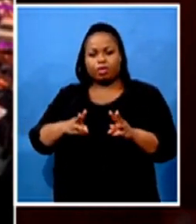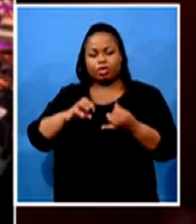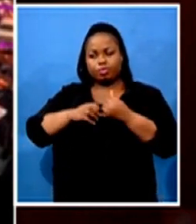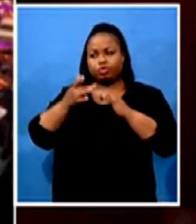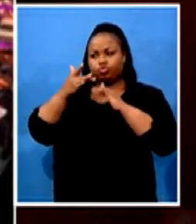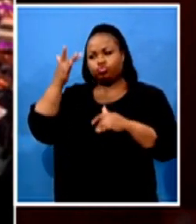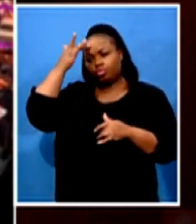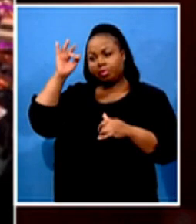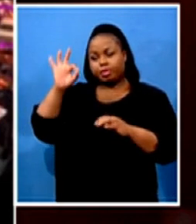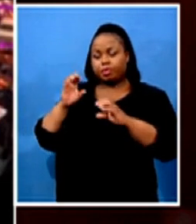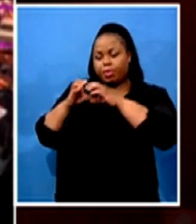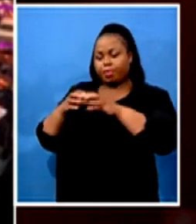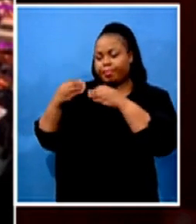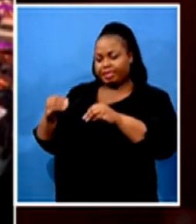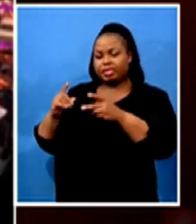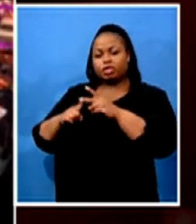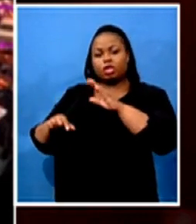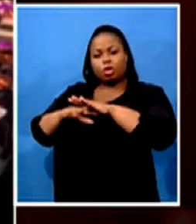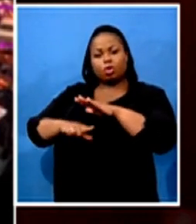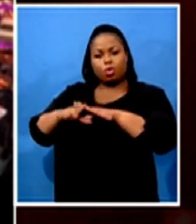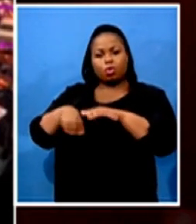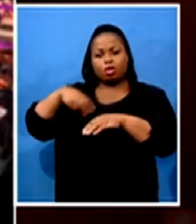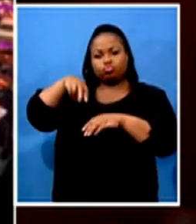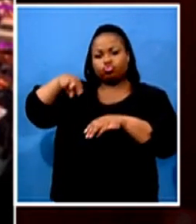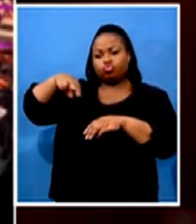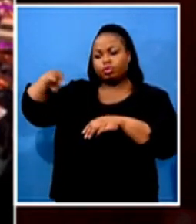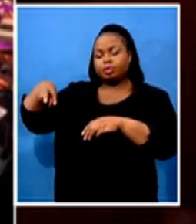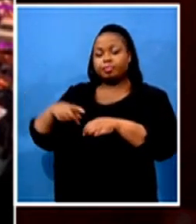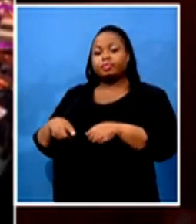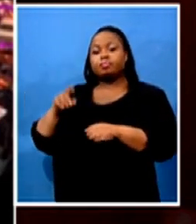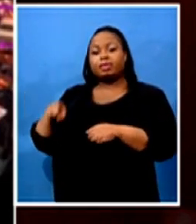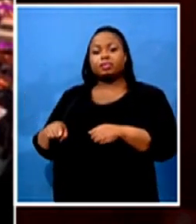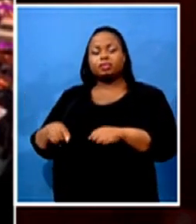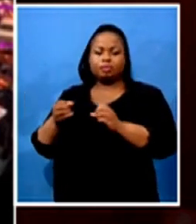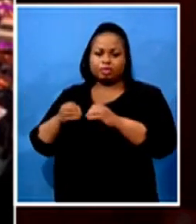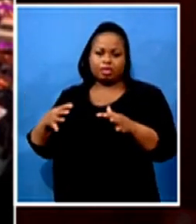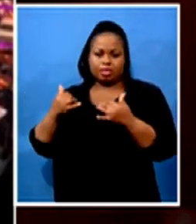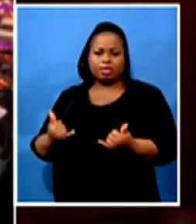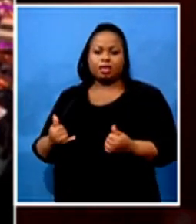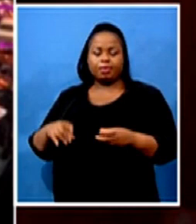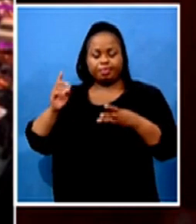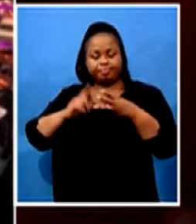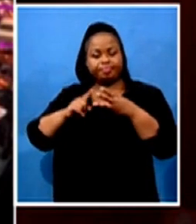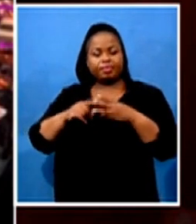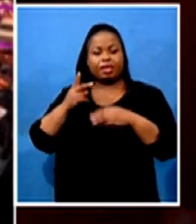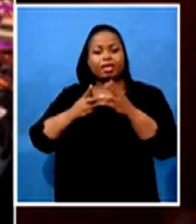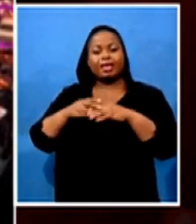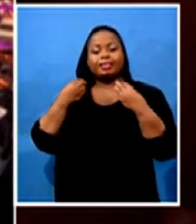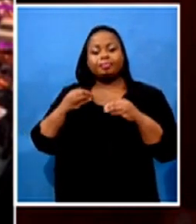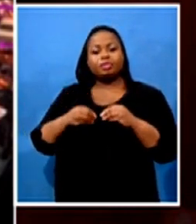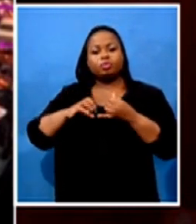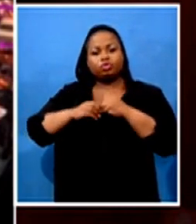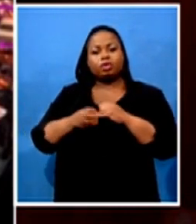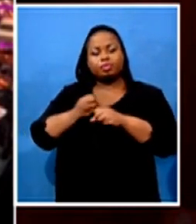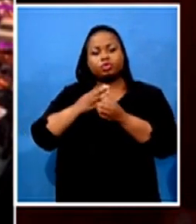tourism. We need to engage in getting domestic tourism up and running. We need to revive the businesses. There's a number of iconic restaurants that have closed around the